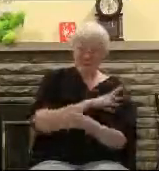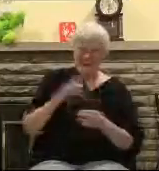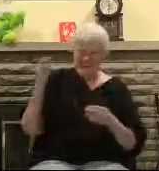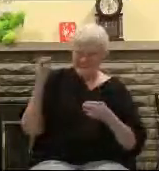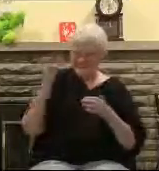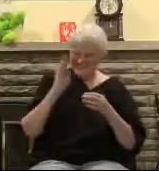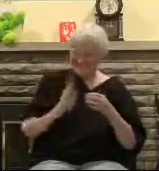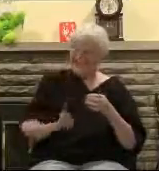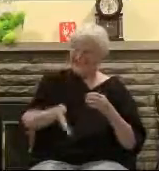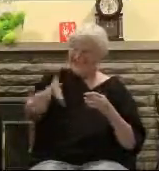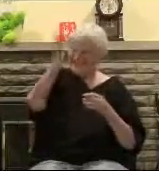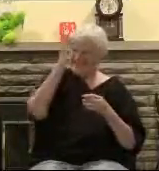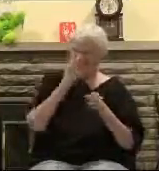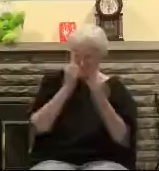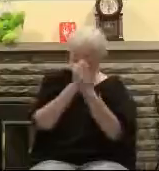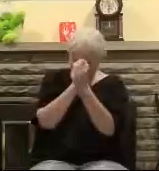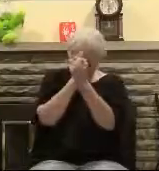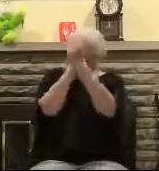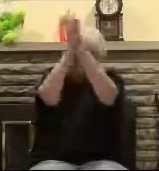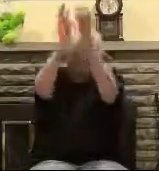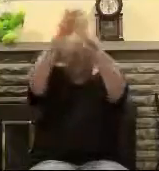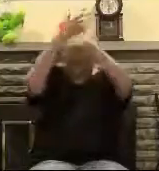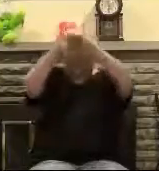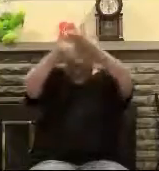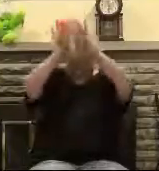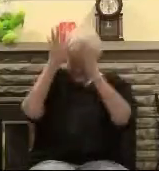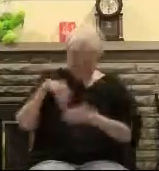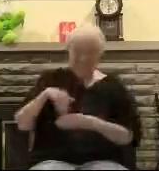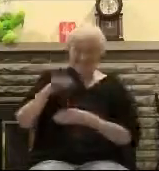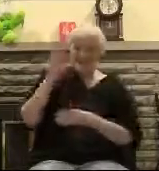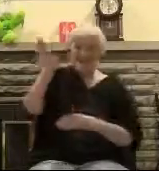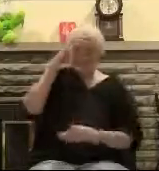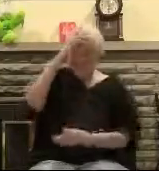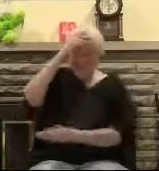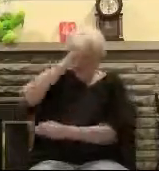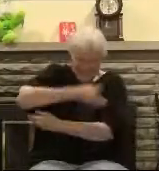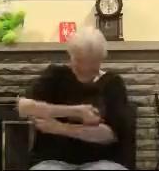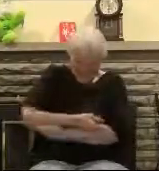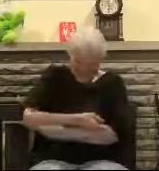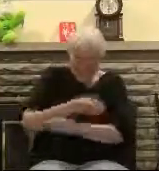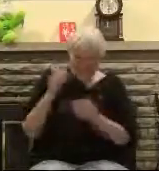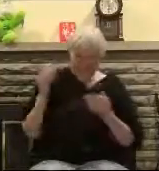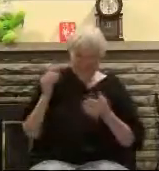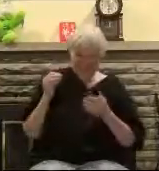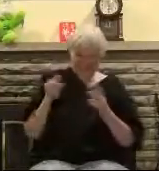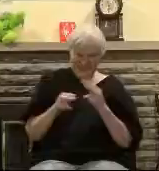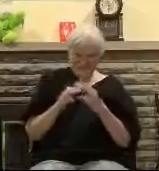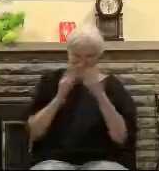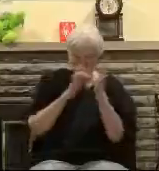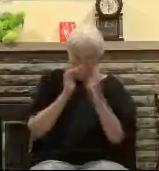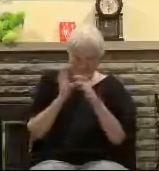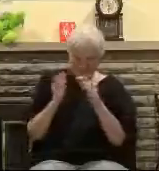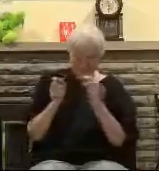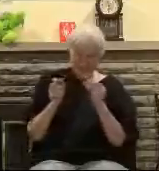in heaven And God as Father in heaven sent his Son God the Son